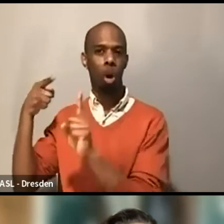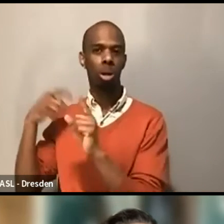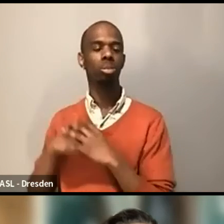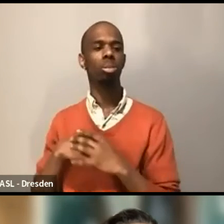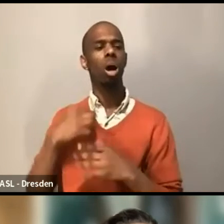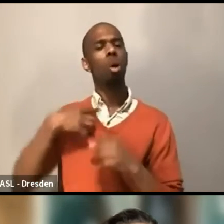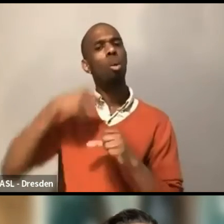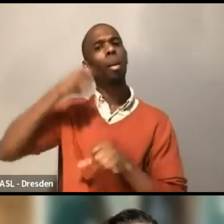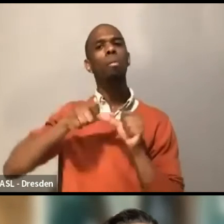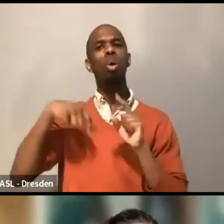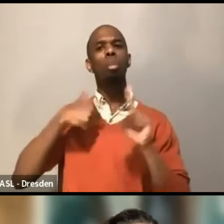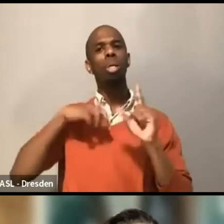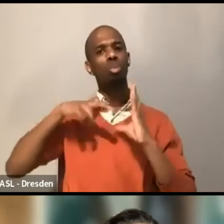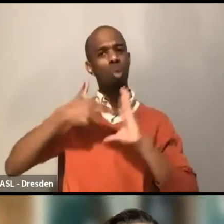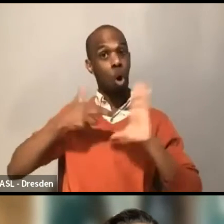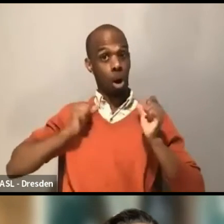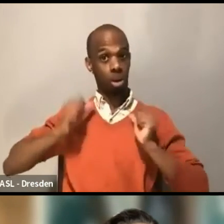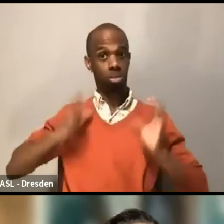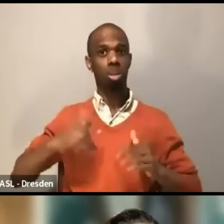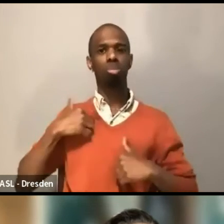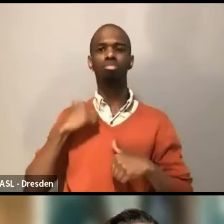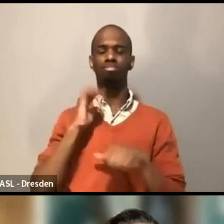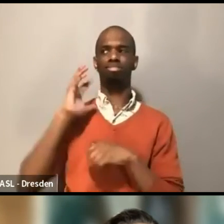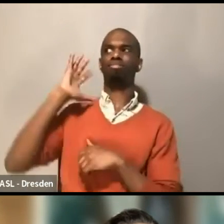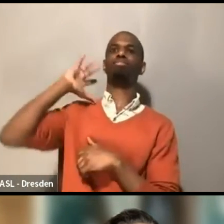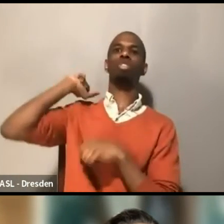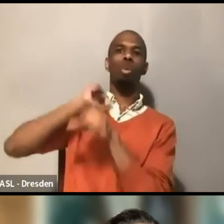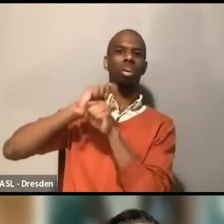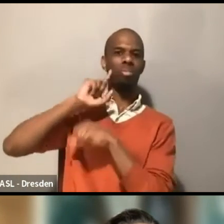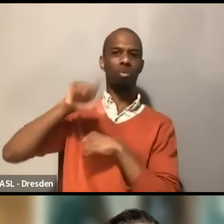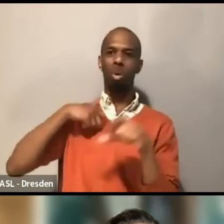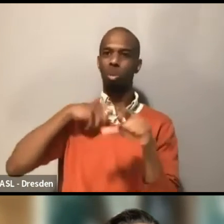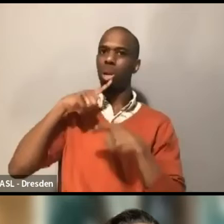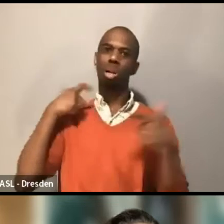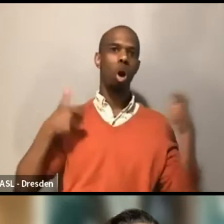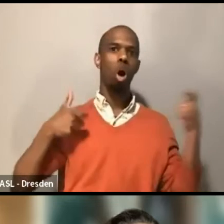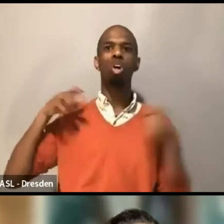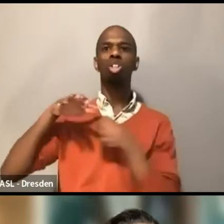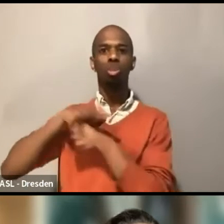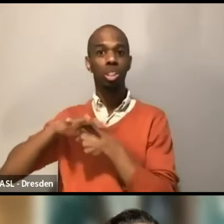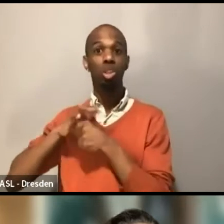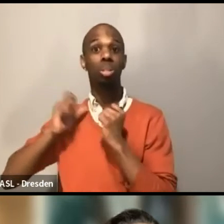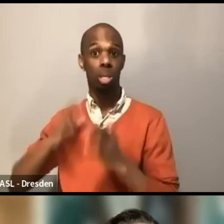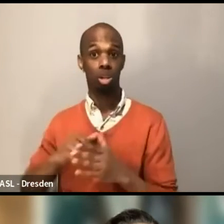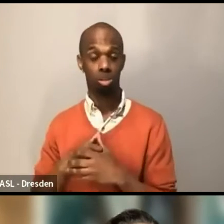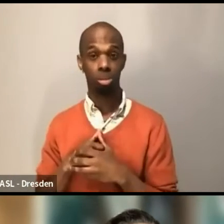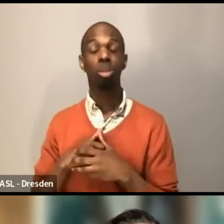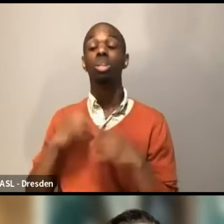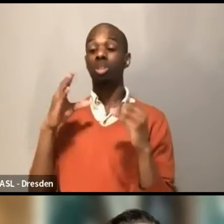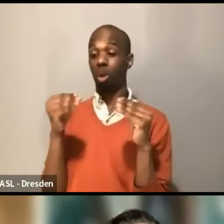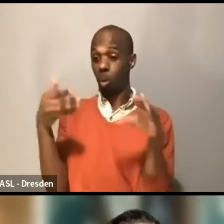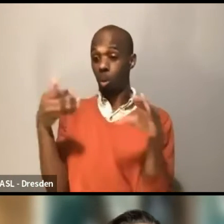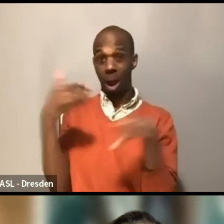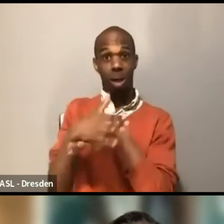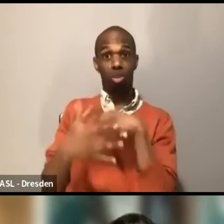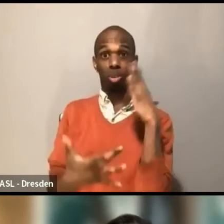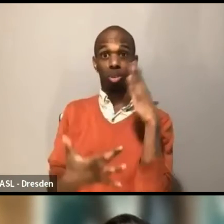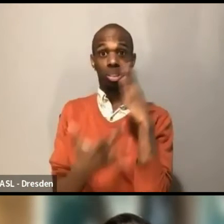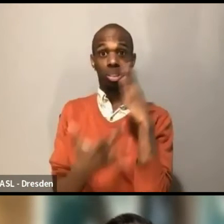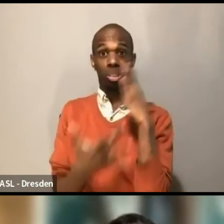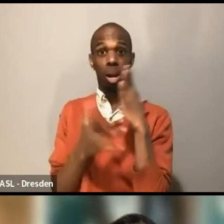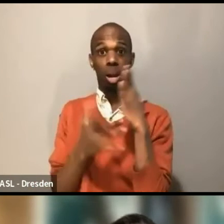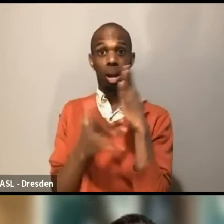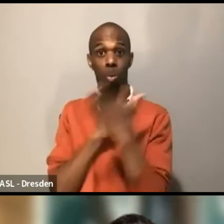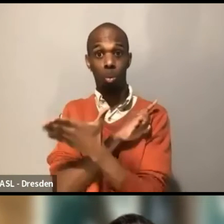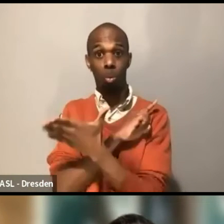with a Lord B contract. And, um, uh, by the end of tech week, I had $9 in my bank account and I was working a full-time job on top of